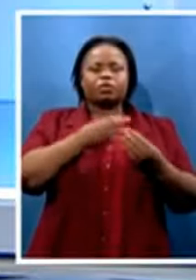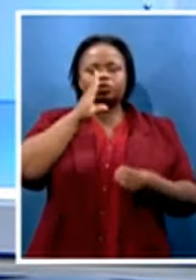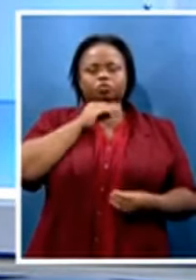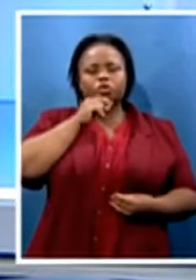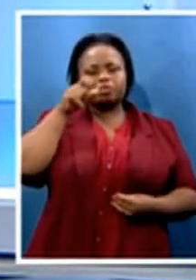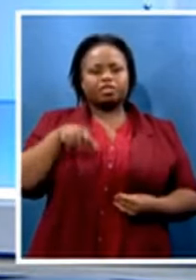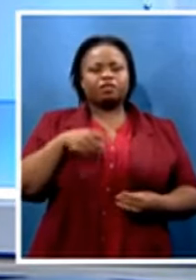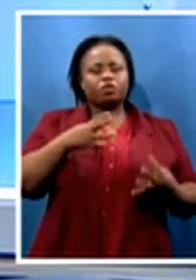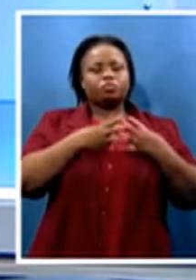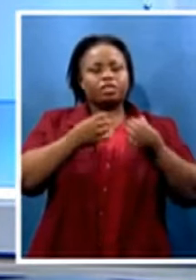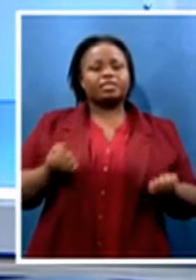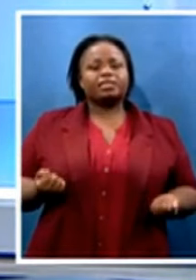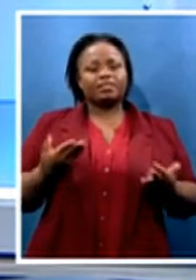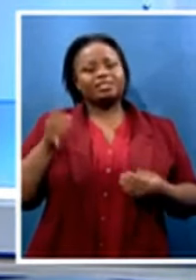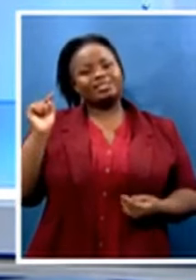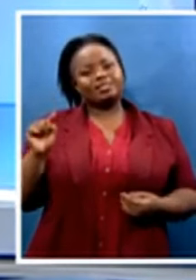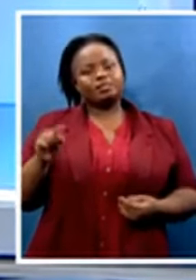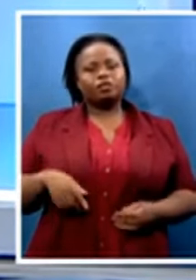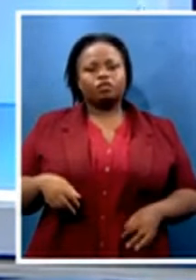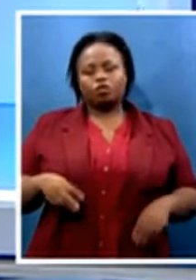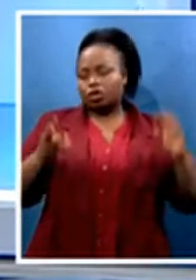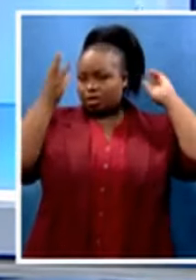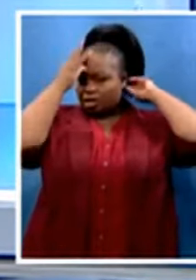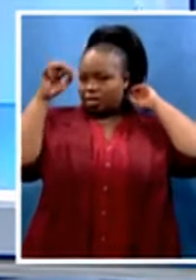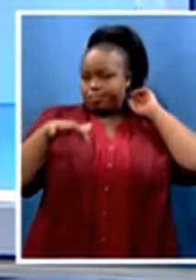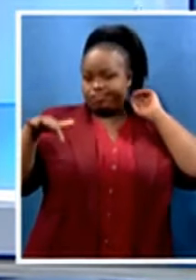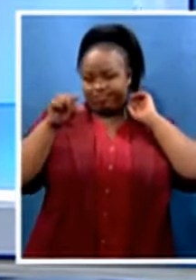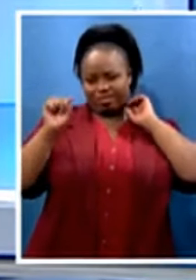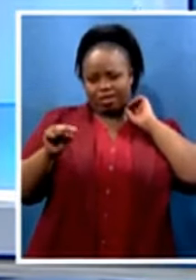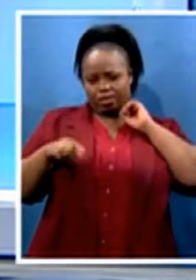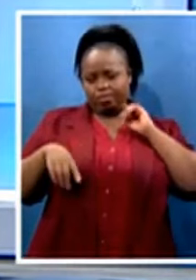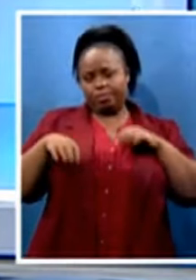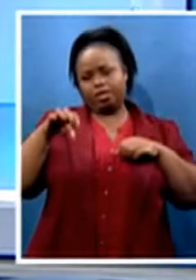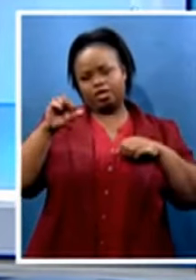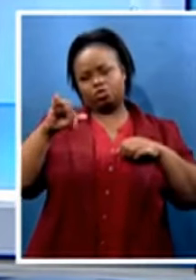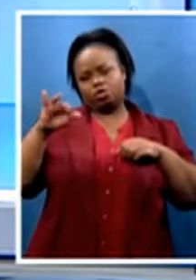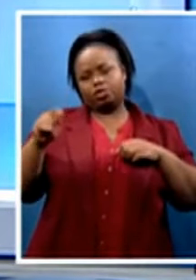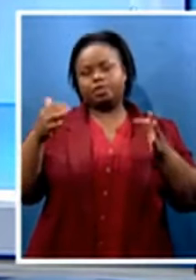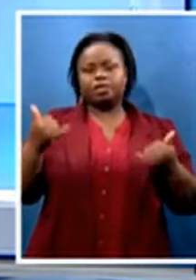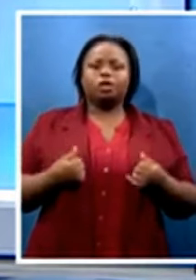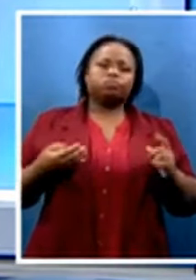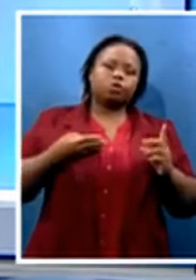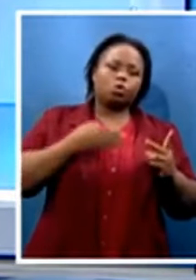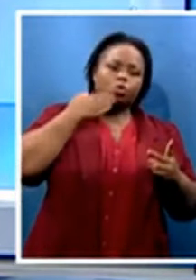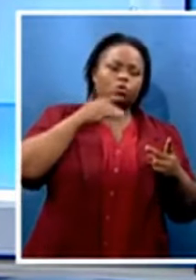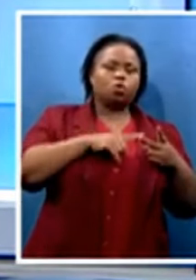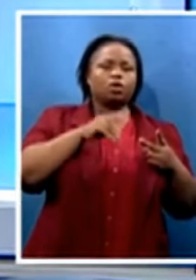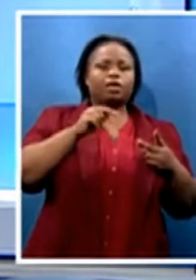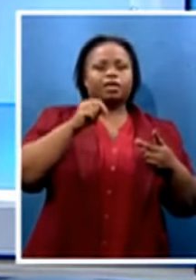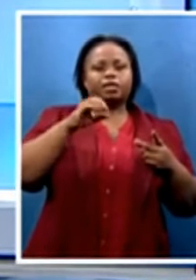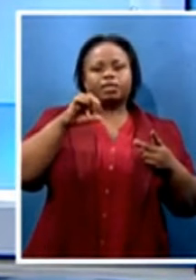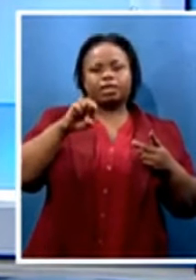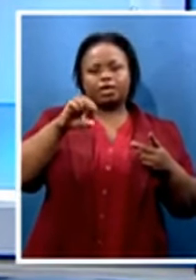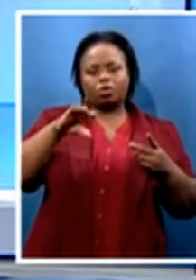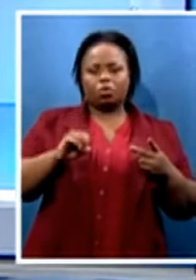We'll continue to get some reaction to this development. And let's now speak to Neo Mkhopa, the Communications and Advocacy Manager at the Nelson